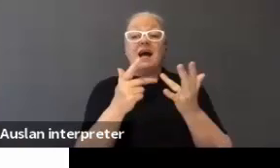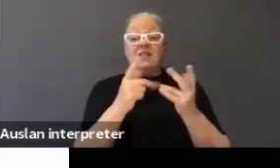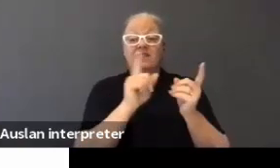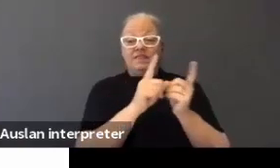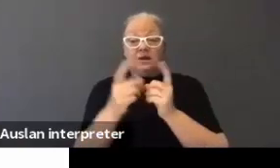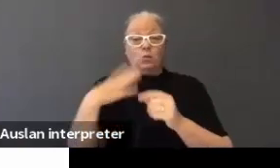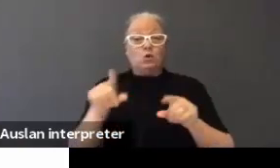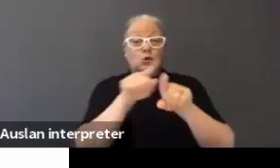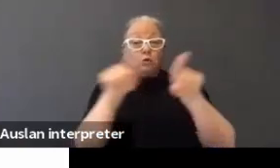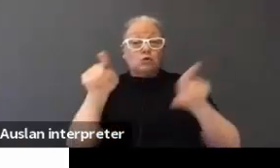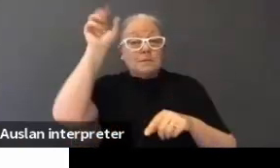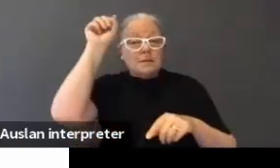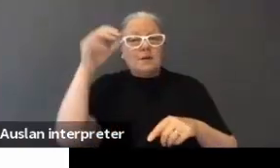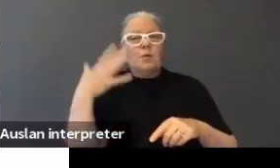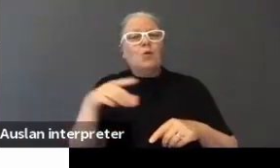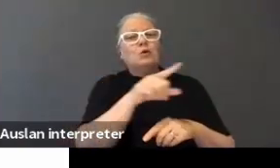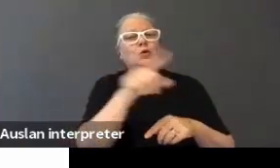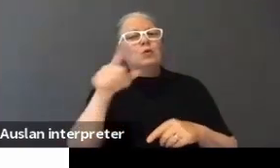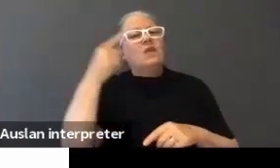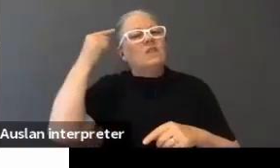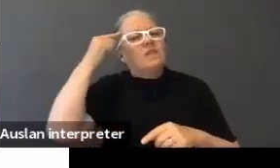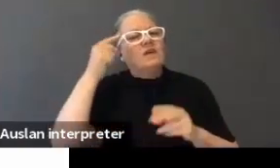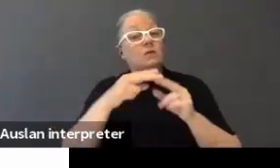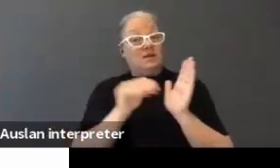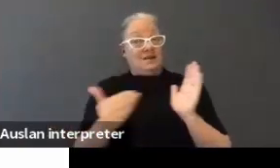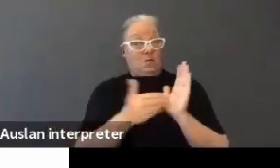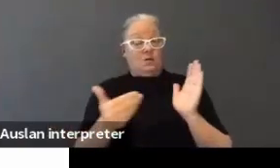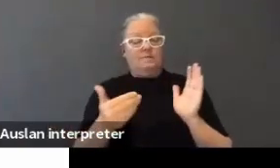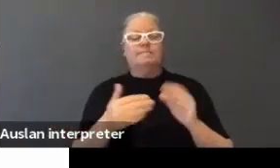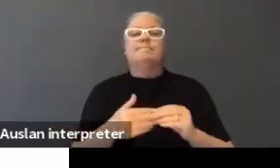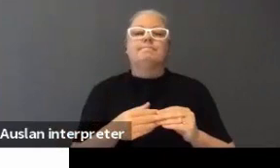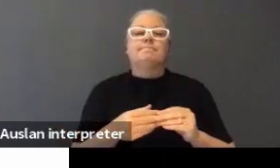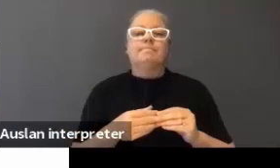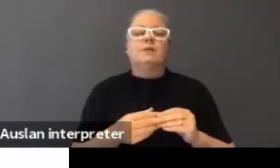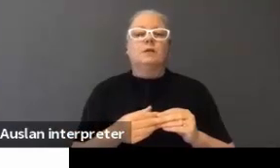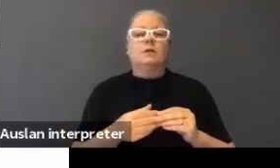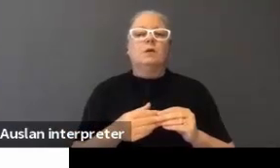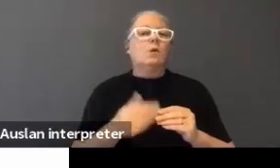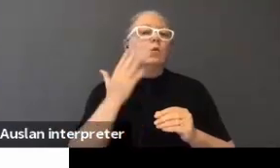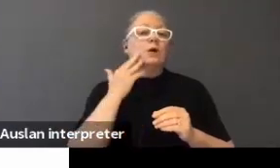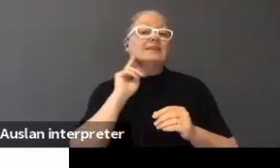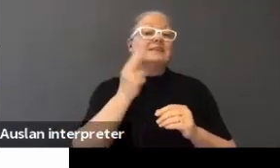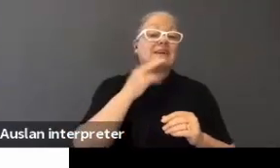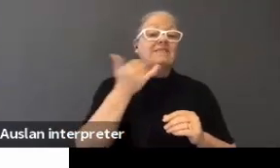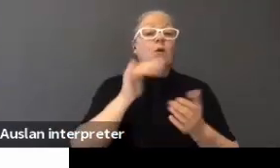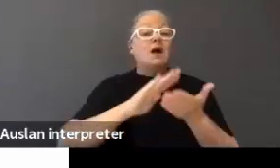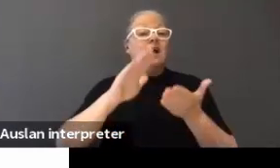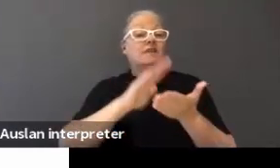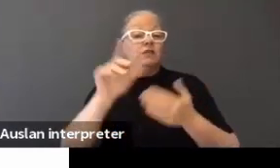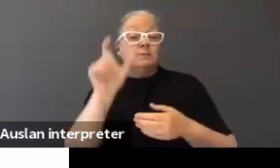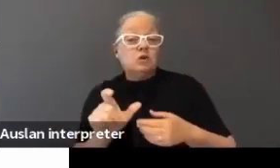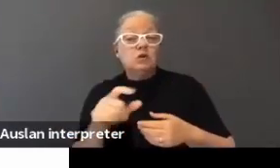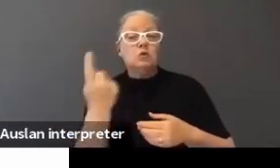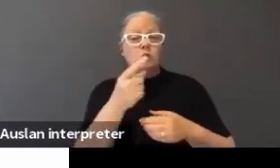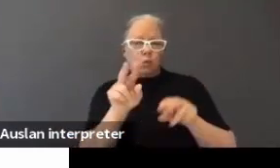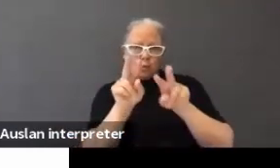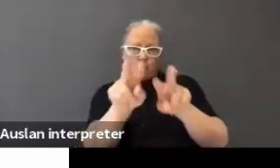remember, I want you to think about at the moment is when a deaf or hard of hearing person is watching a screen